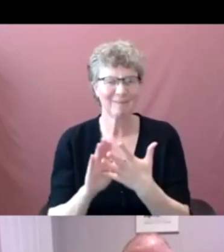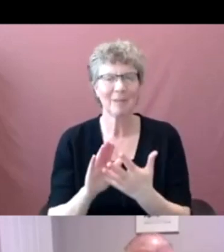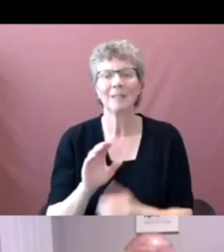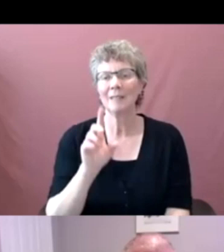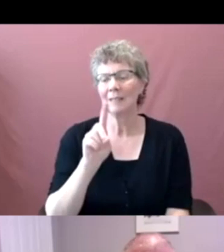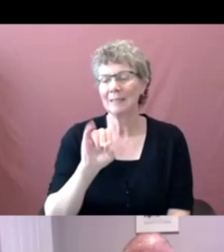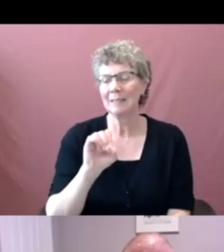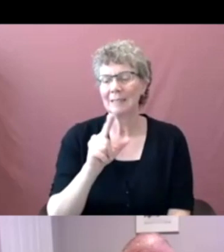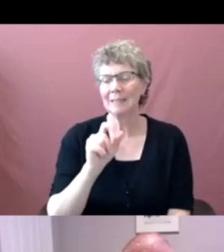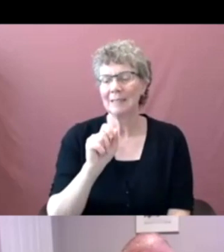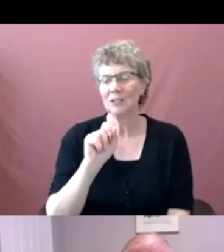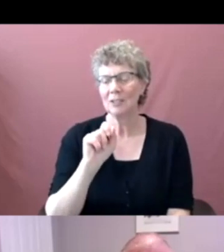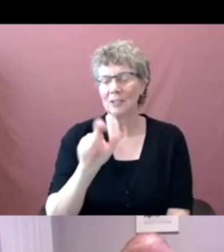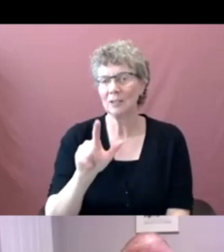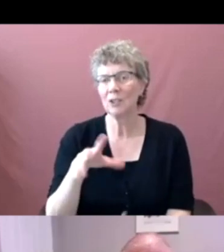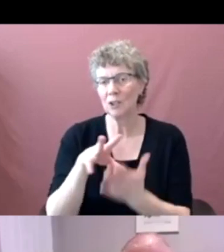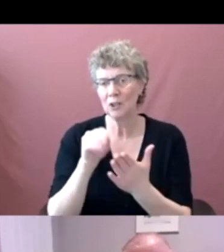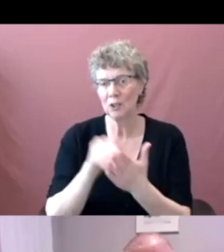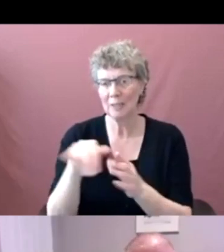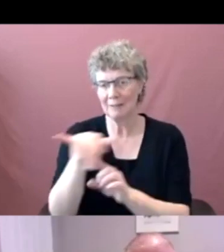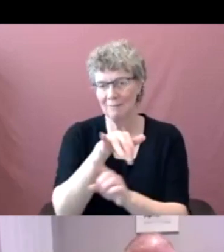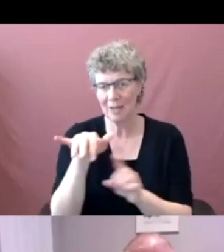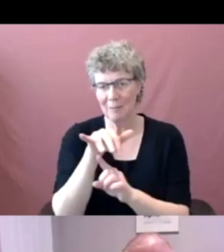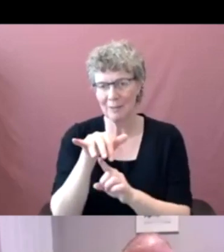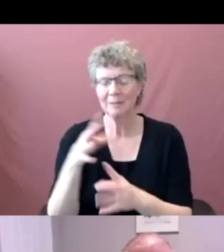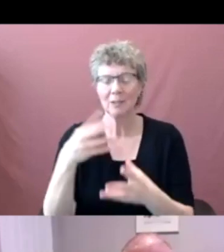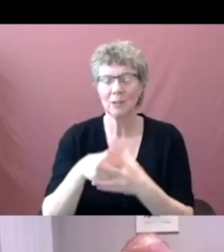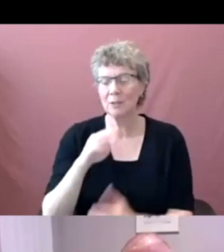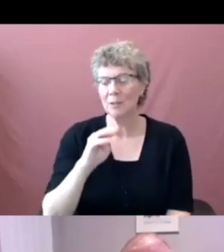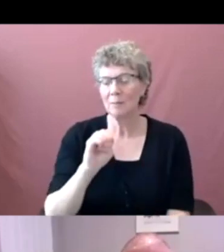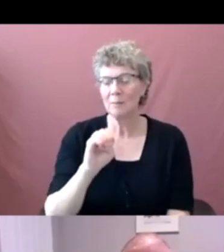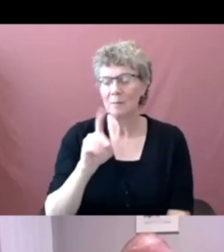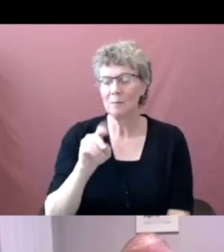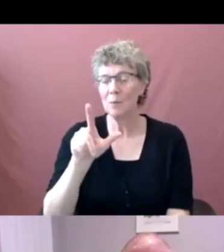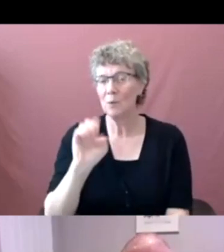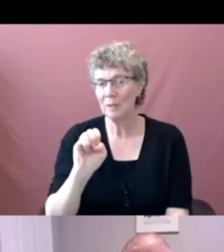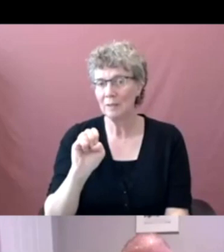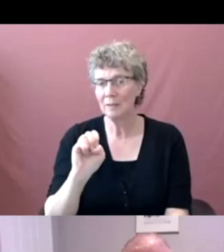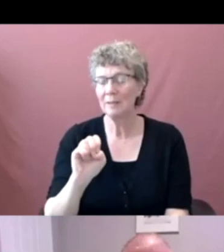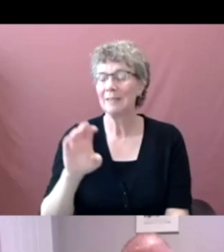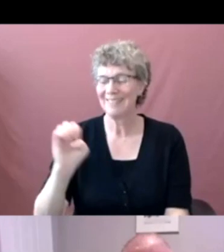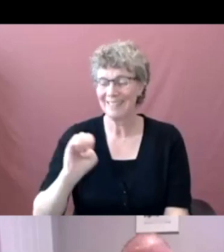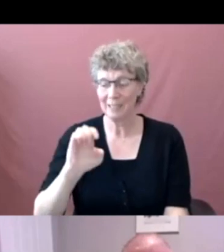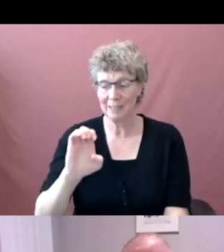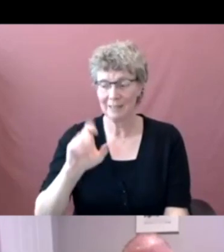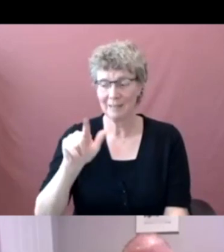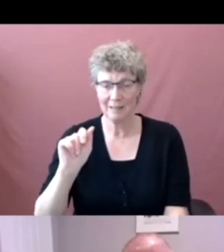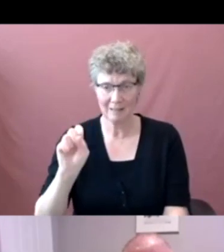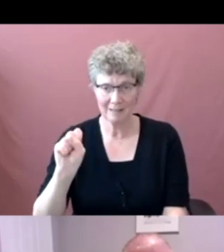for example, houses Moodle houses E class also takes care of delivering student